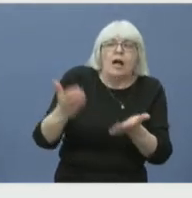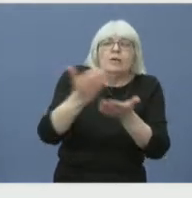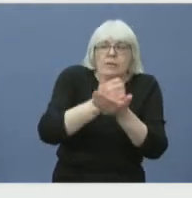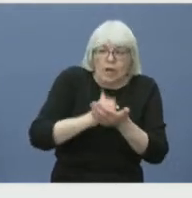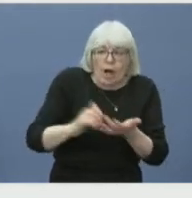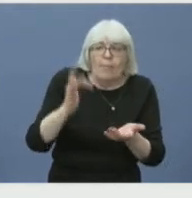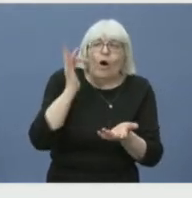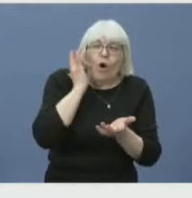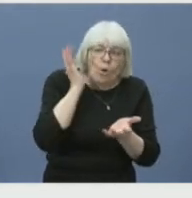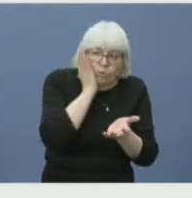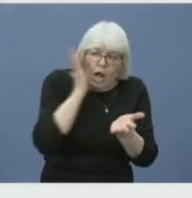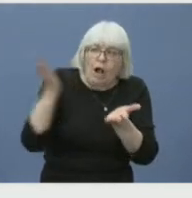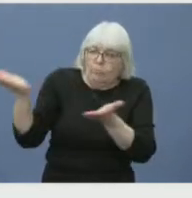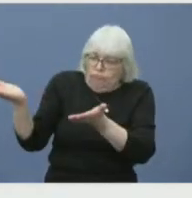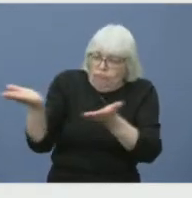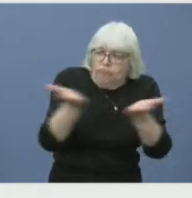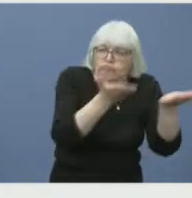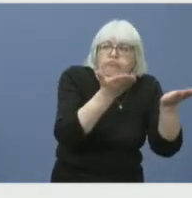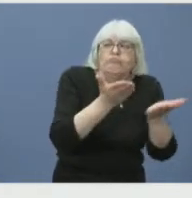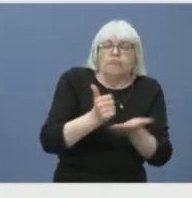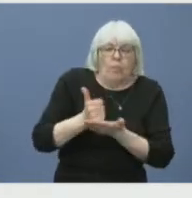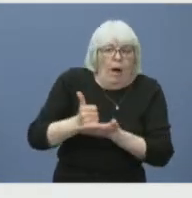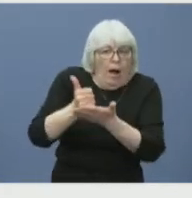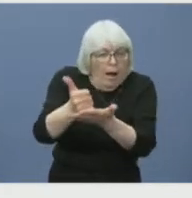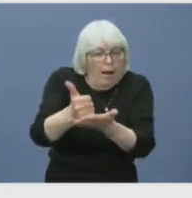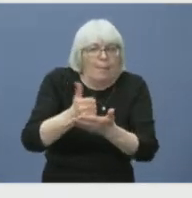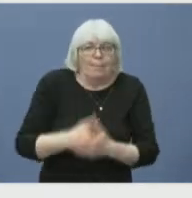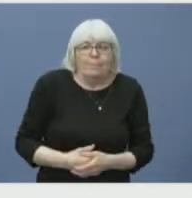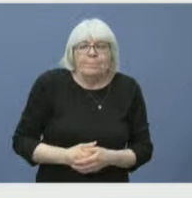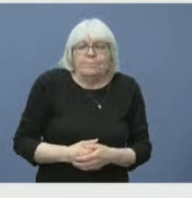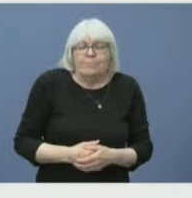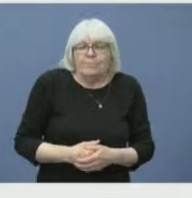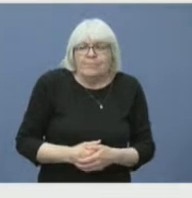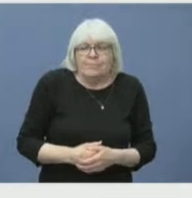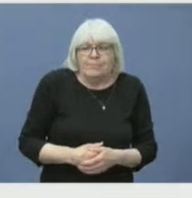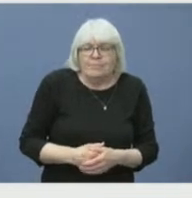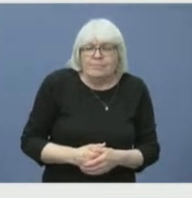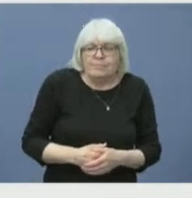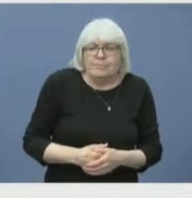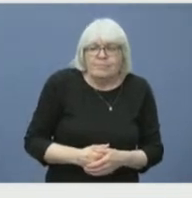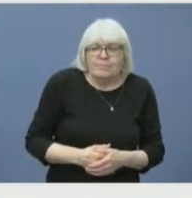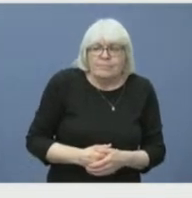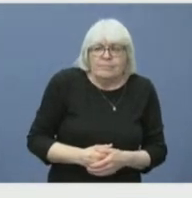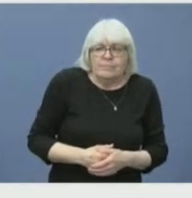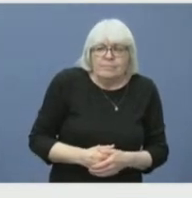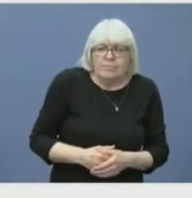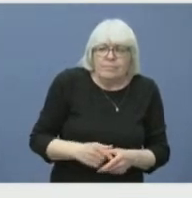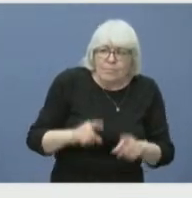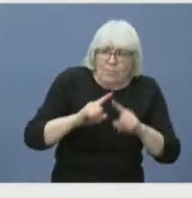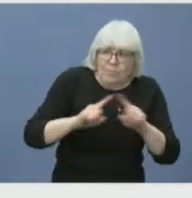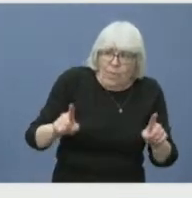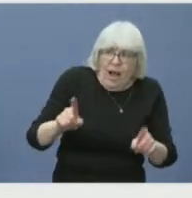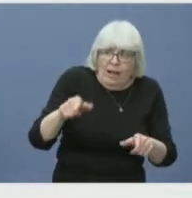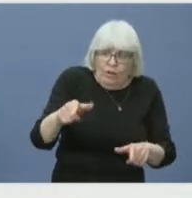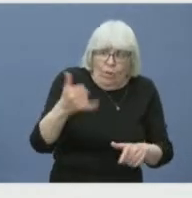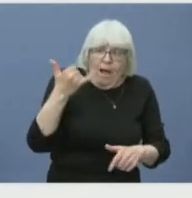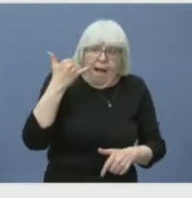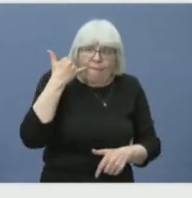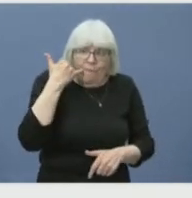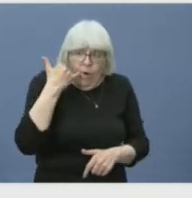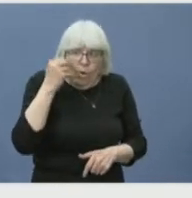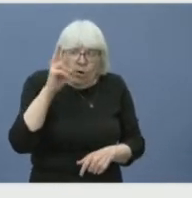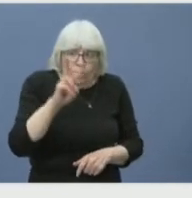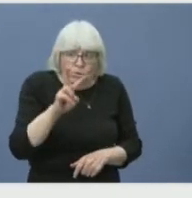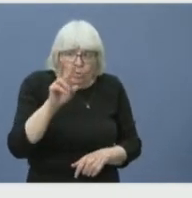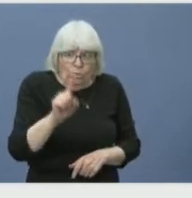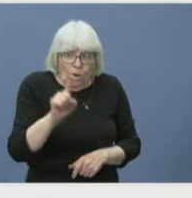there's some rooms here. But my understanding, too, is that by calling 2-1-1, we're certainly going to try and